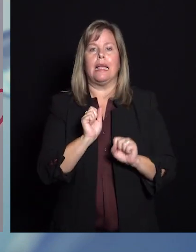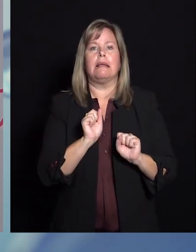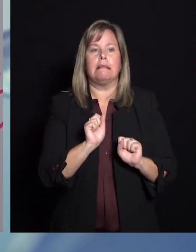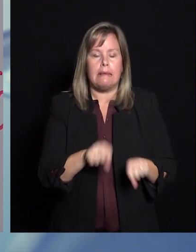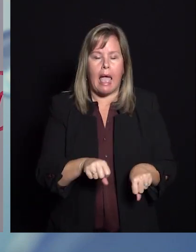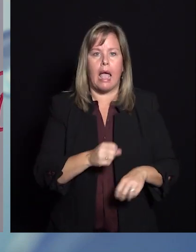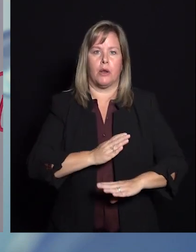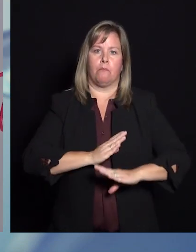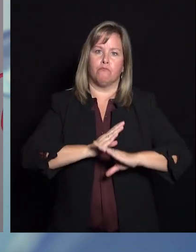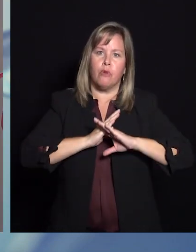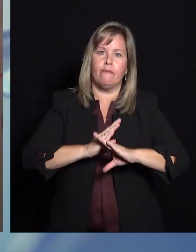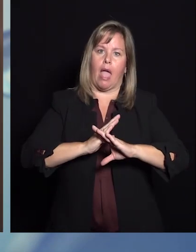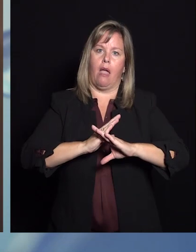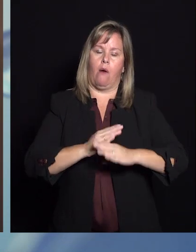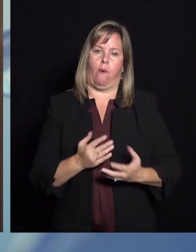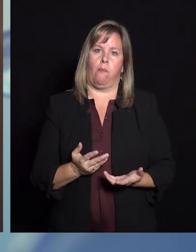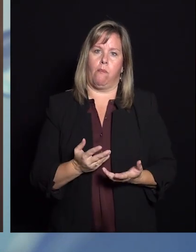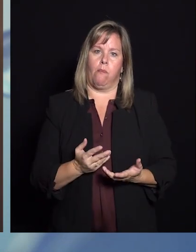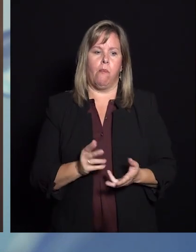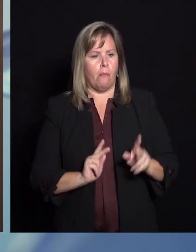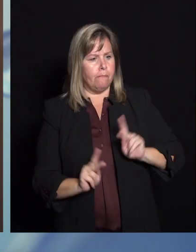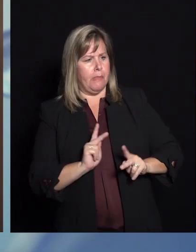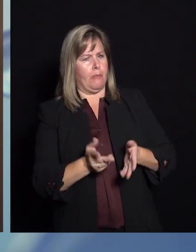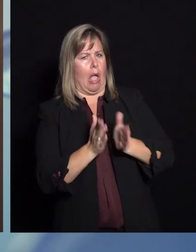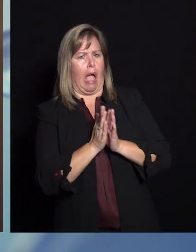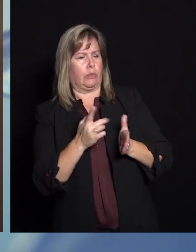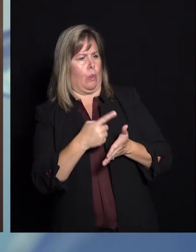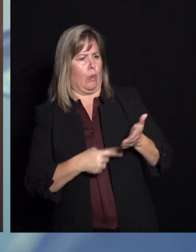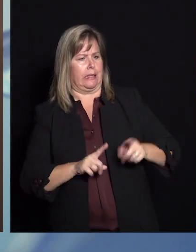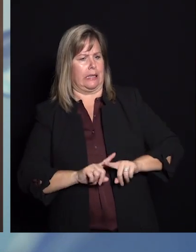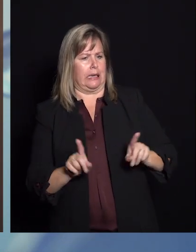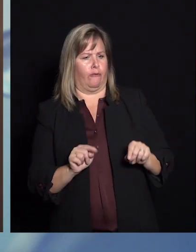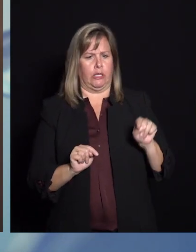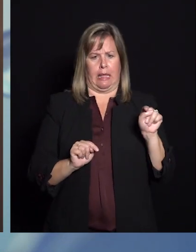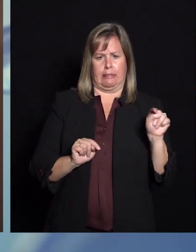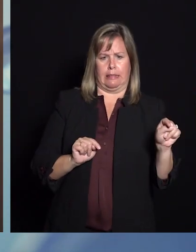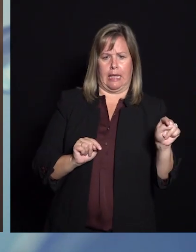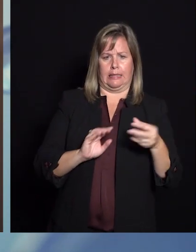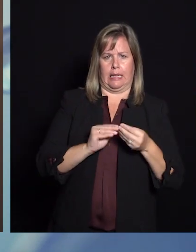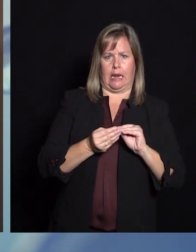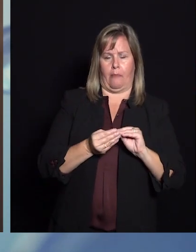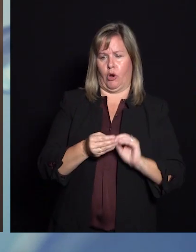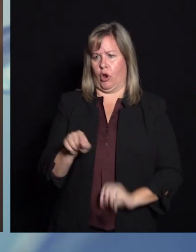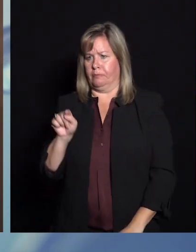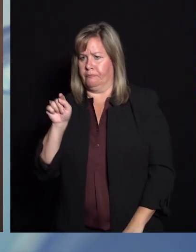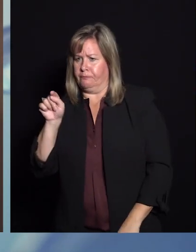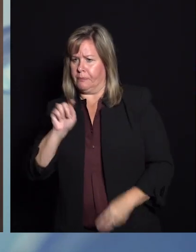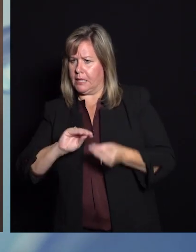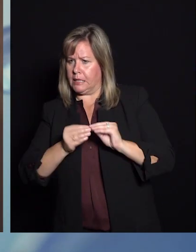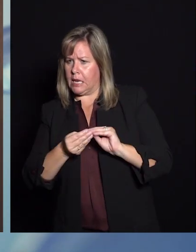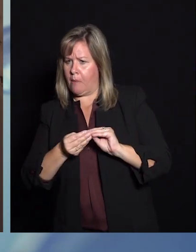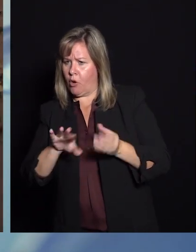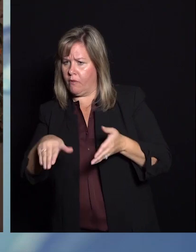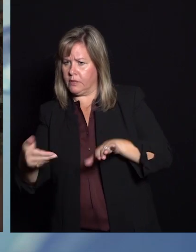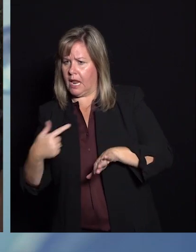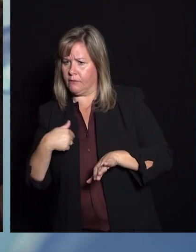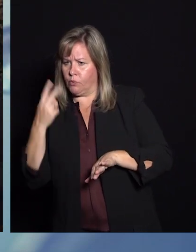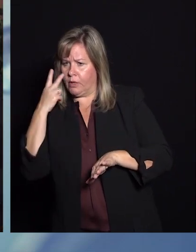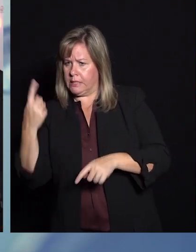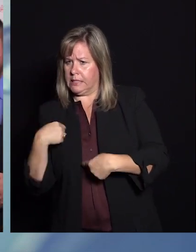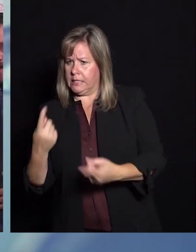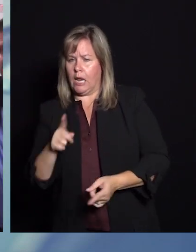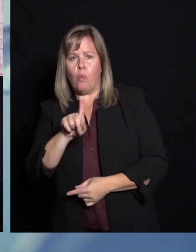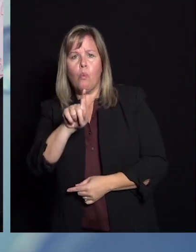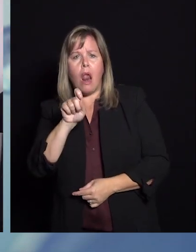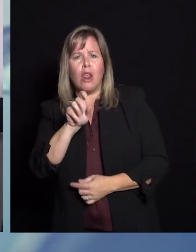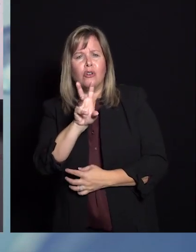can prevent. So people are asking, what is the difference between this number and the number of deaths that we've seen to date,